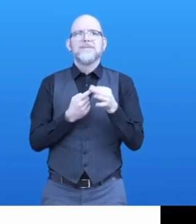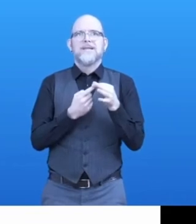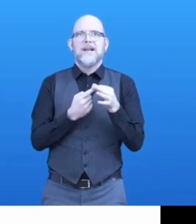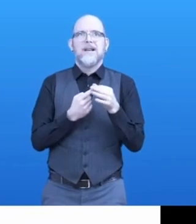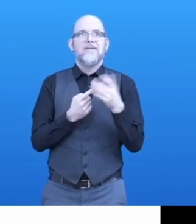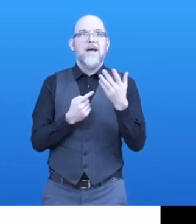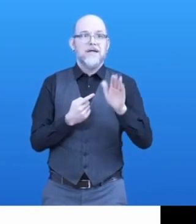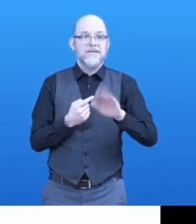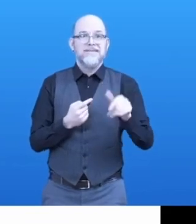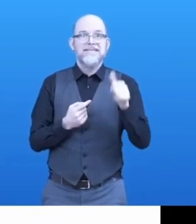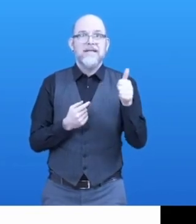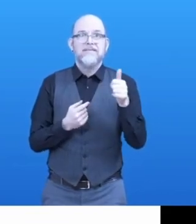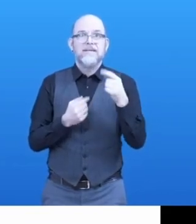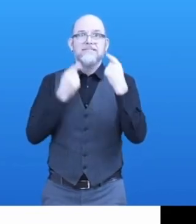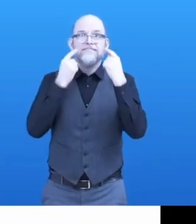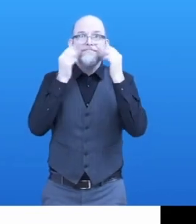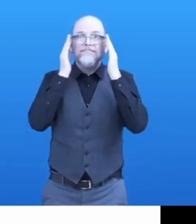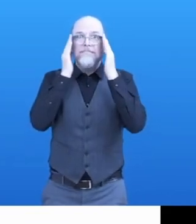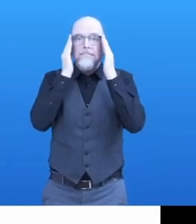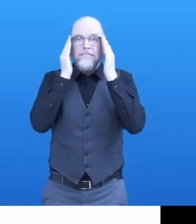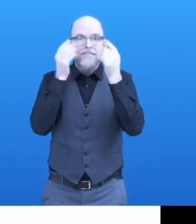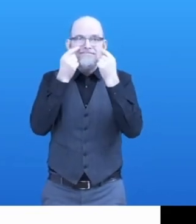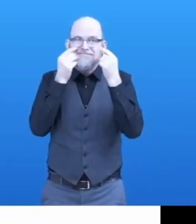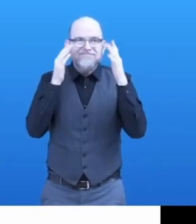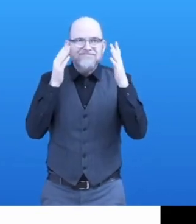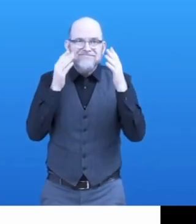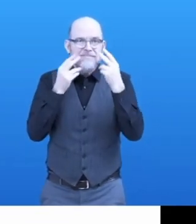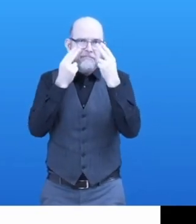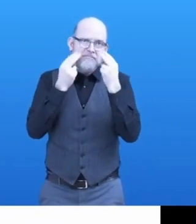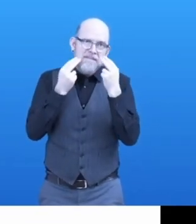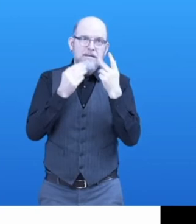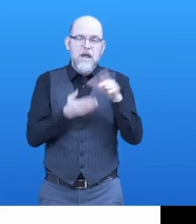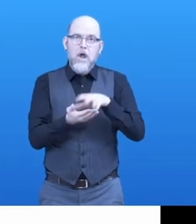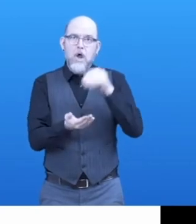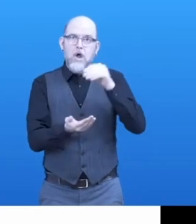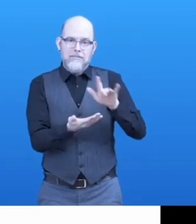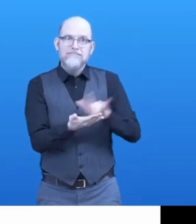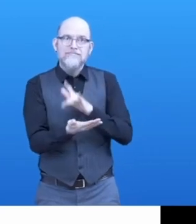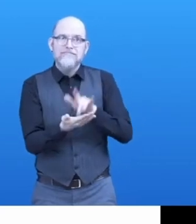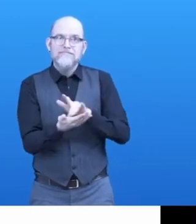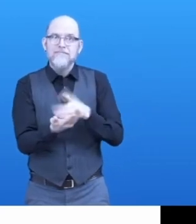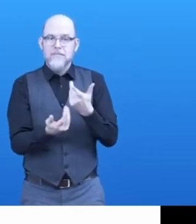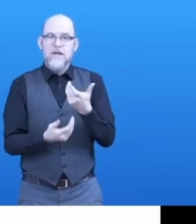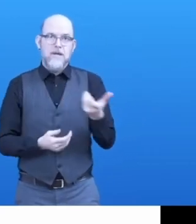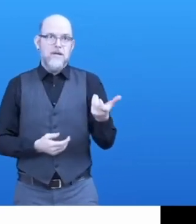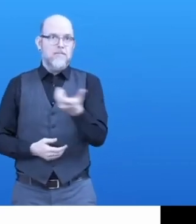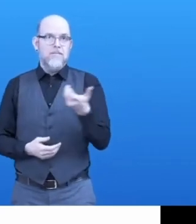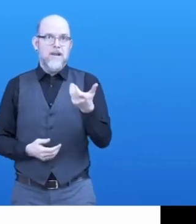blind kids learn how to work with the iPhone, the smartphone, etc.